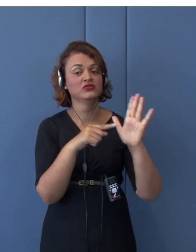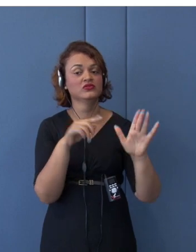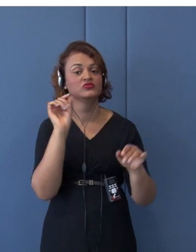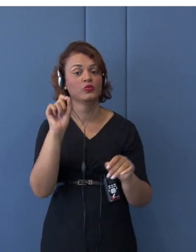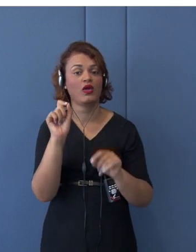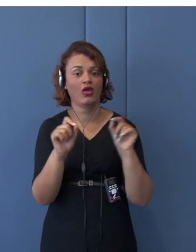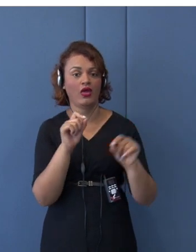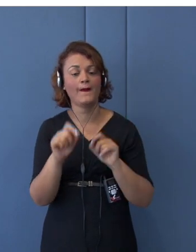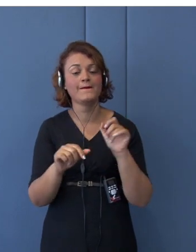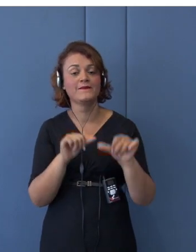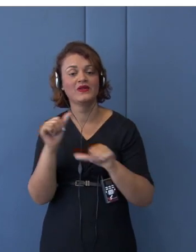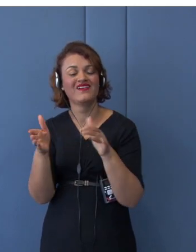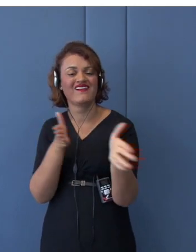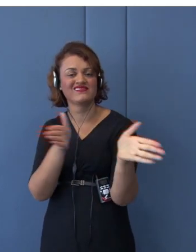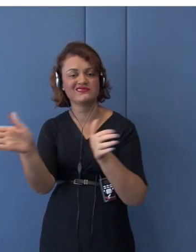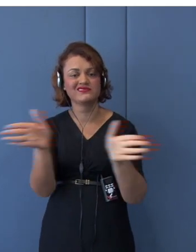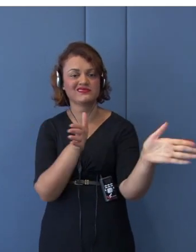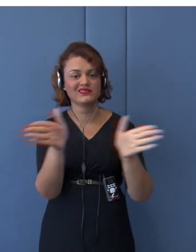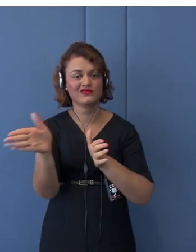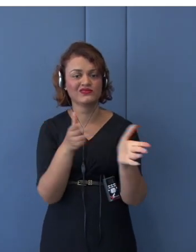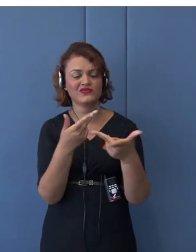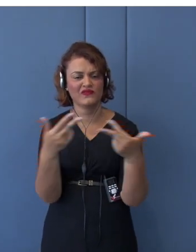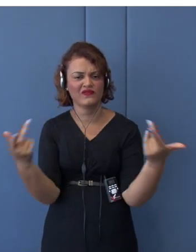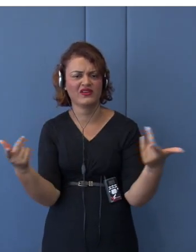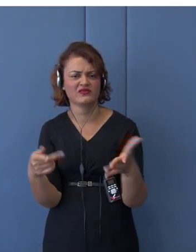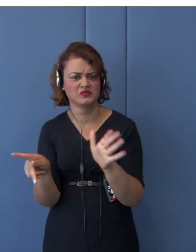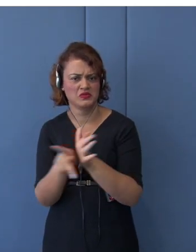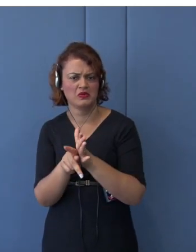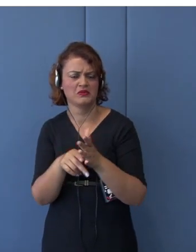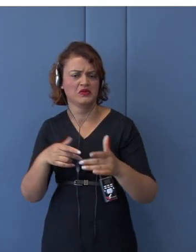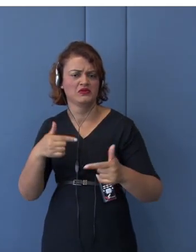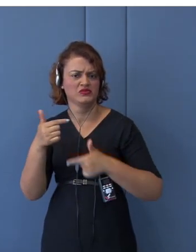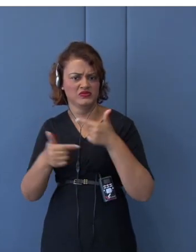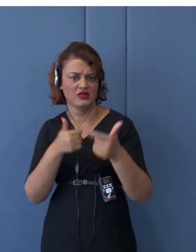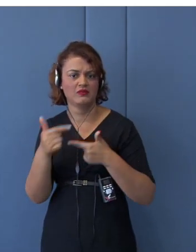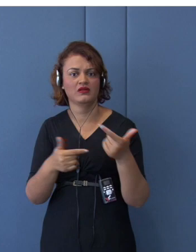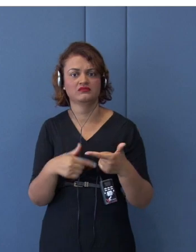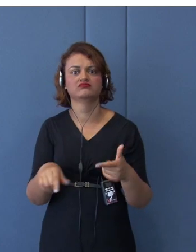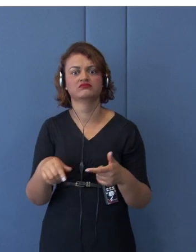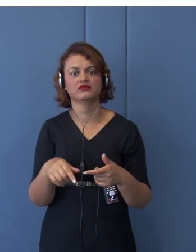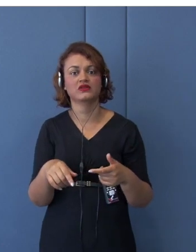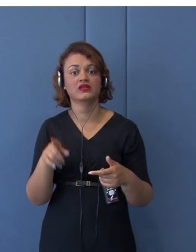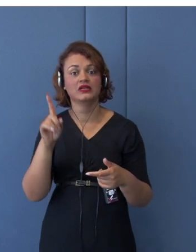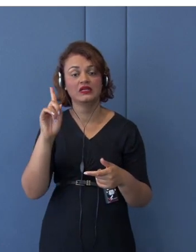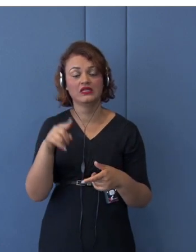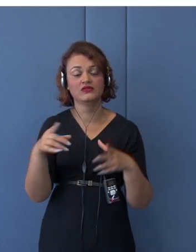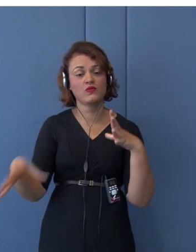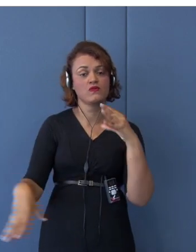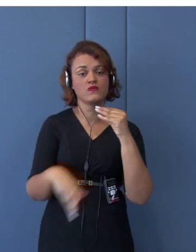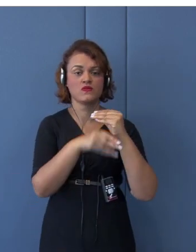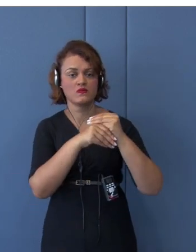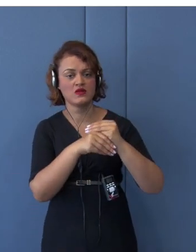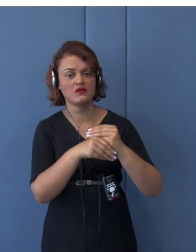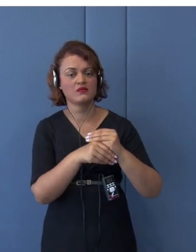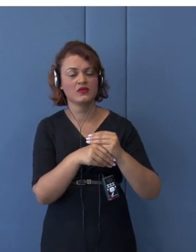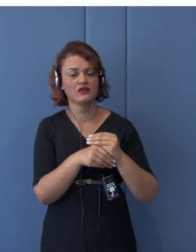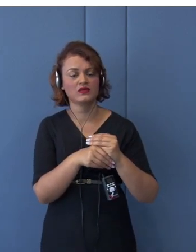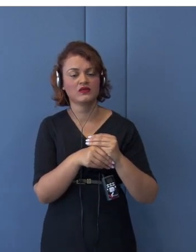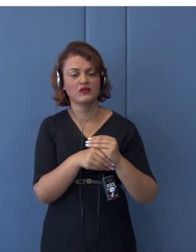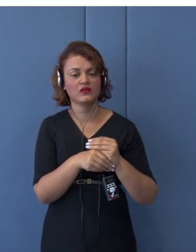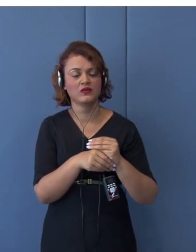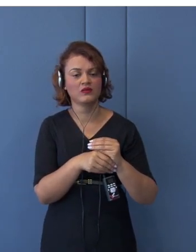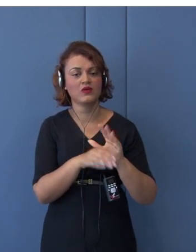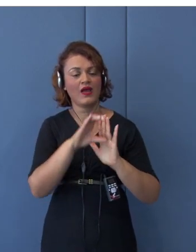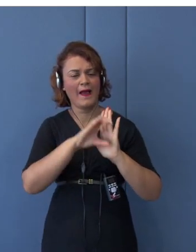of our EPA, but that will be complemented by other chapters within Economic Partnership